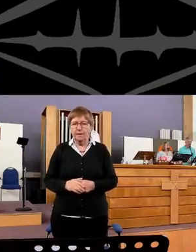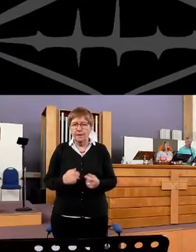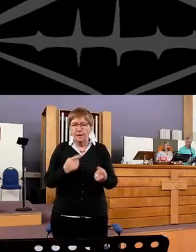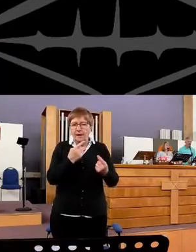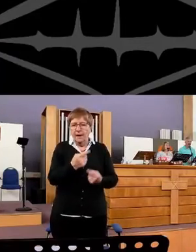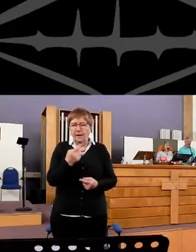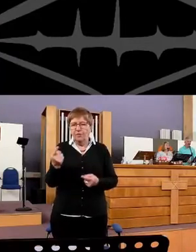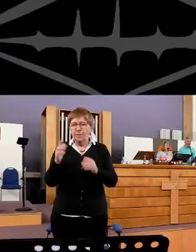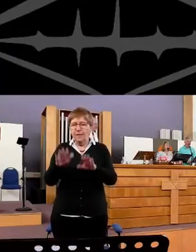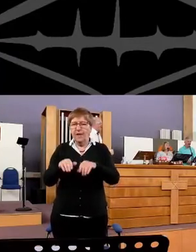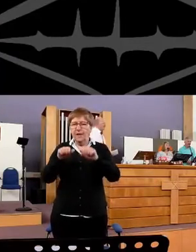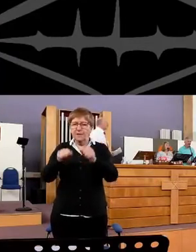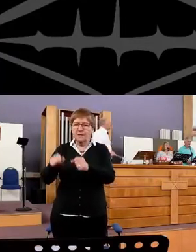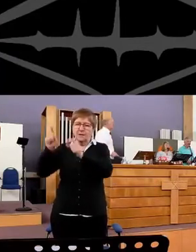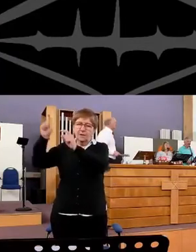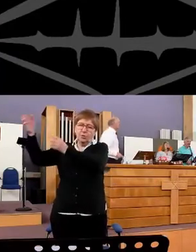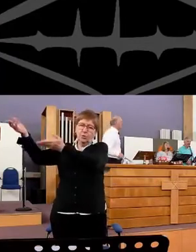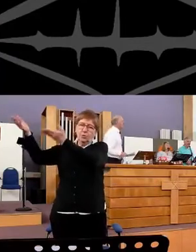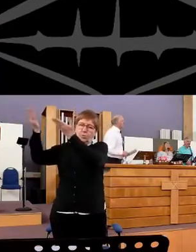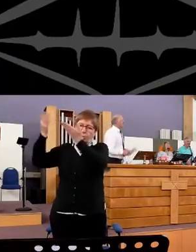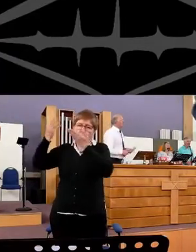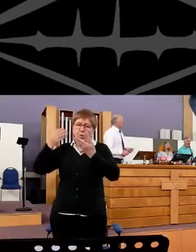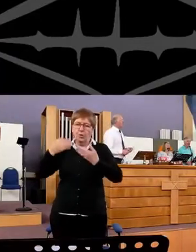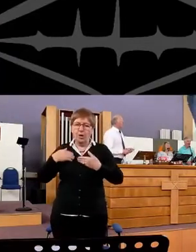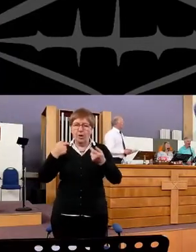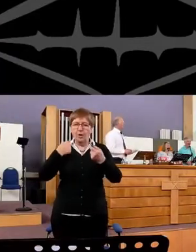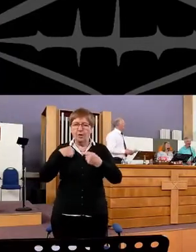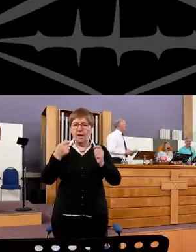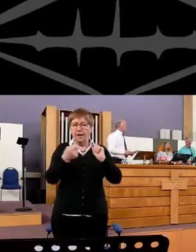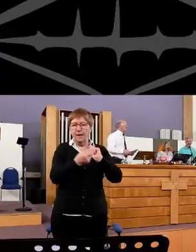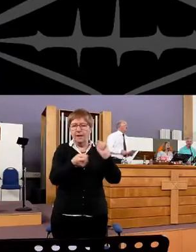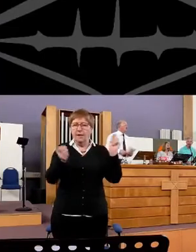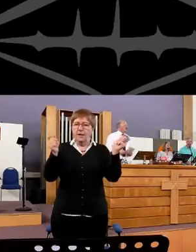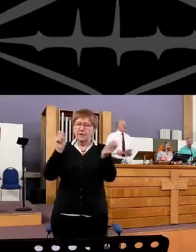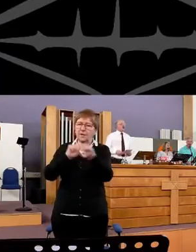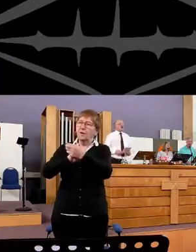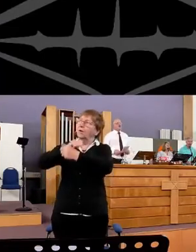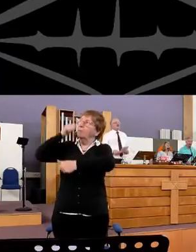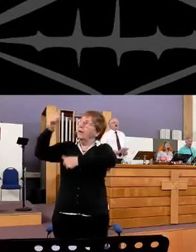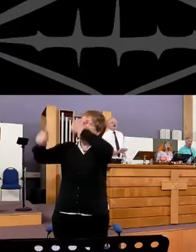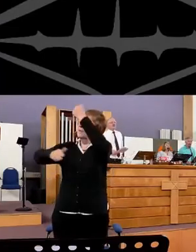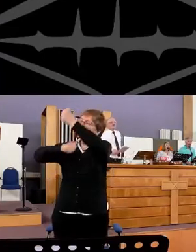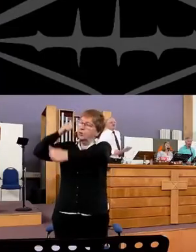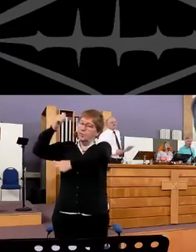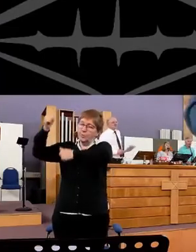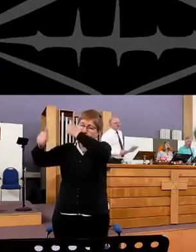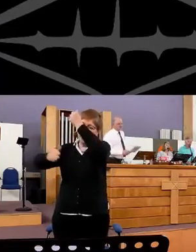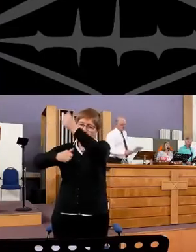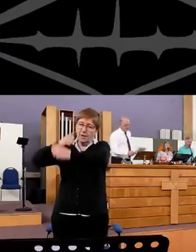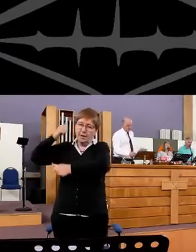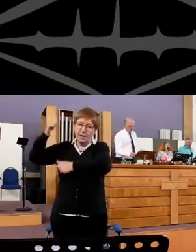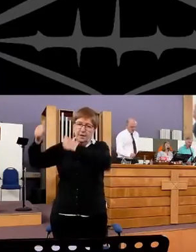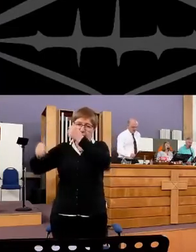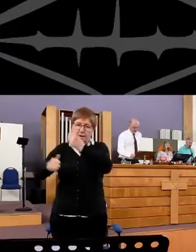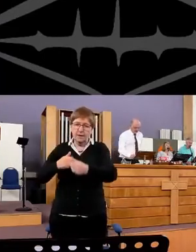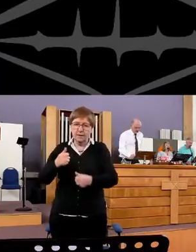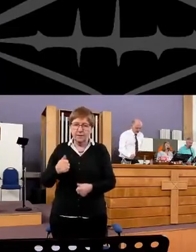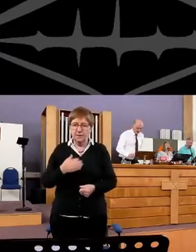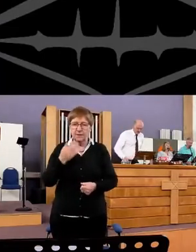Let it dance in you for a while Turn back to praise